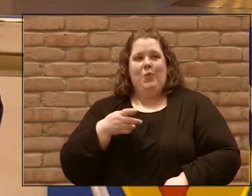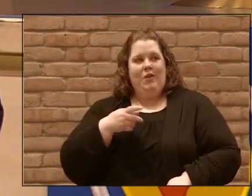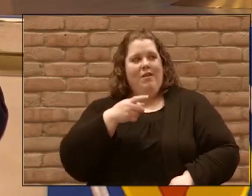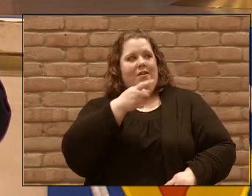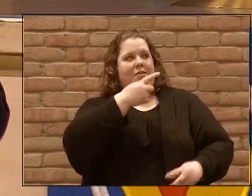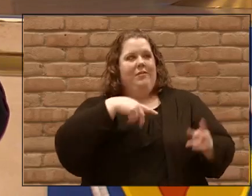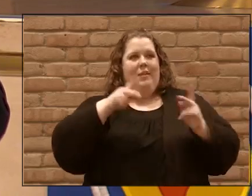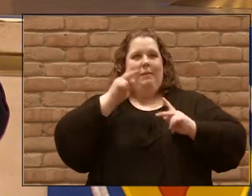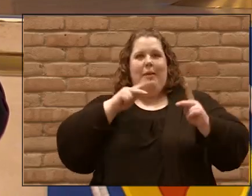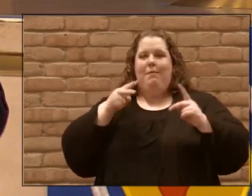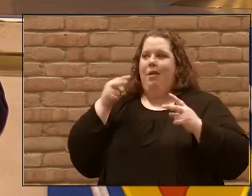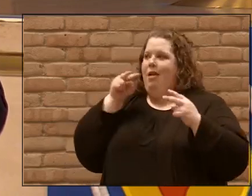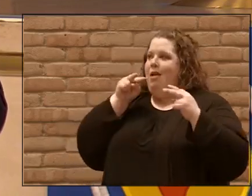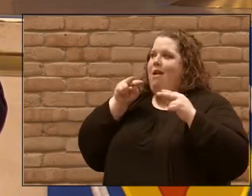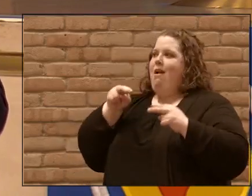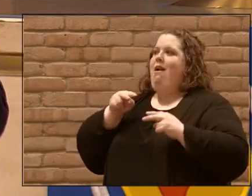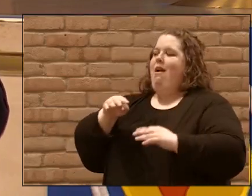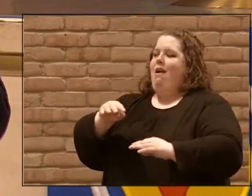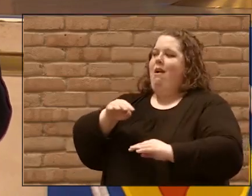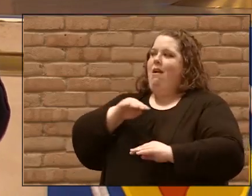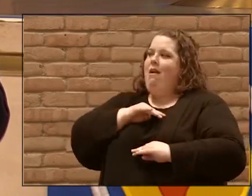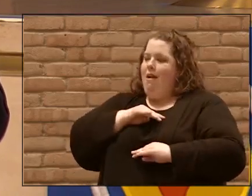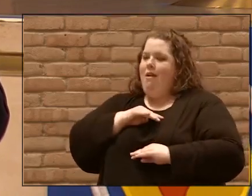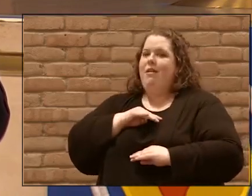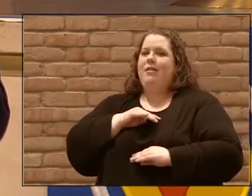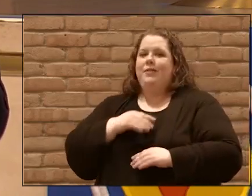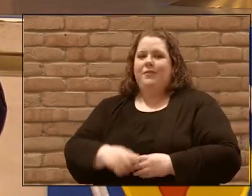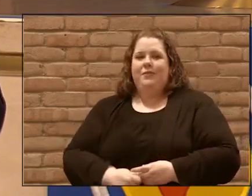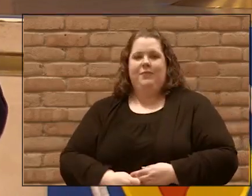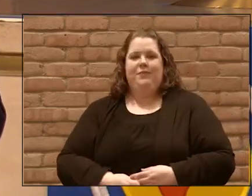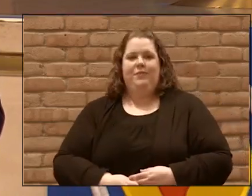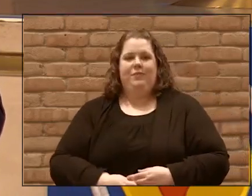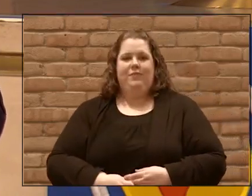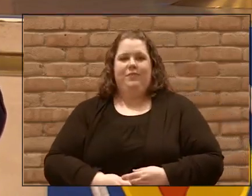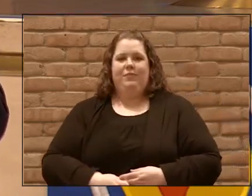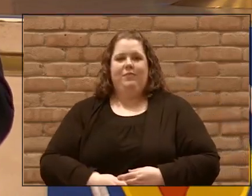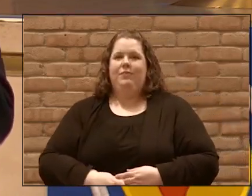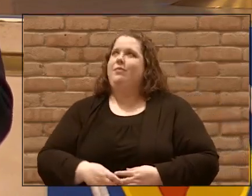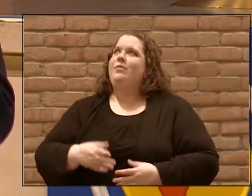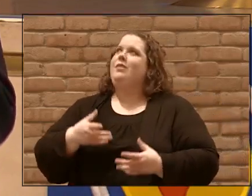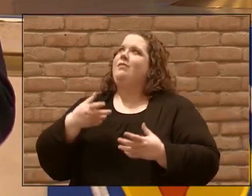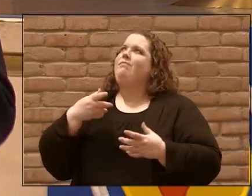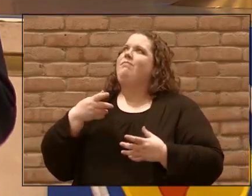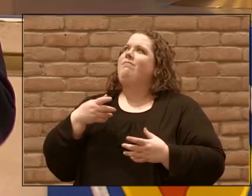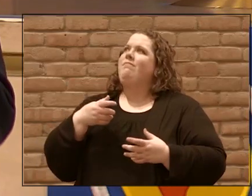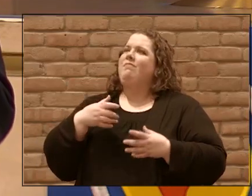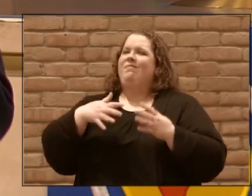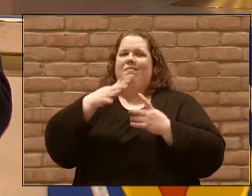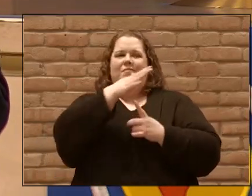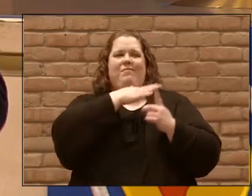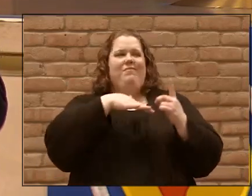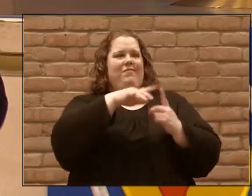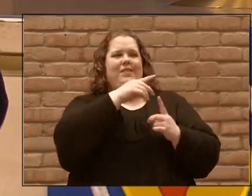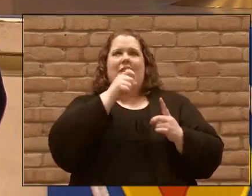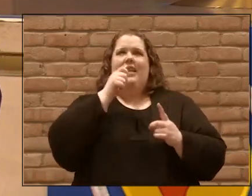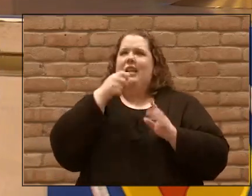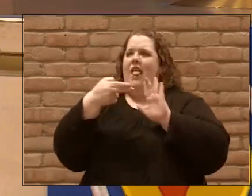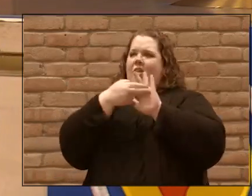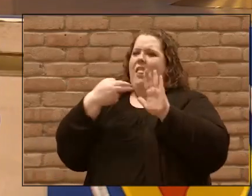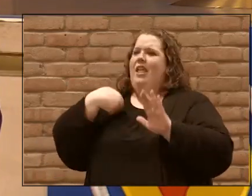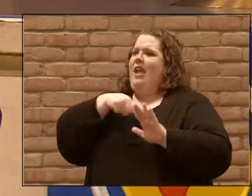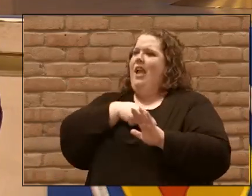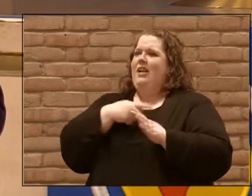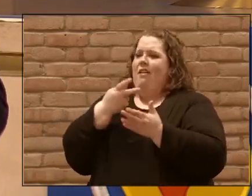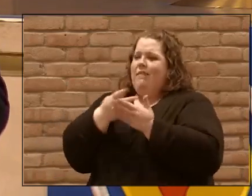the people that we wouldn't be known for those things that we're against or our failures but